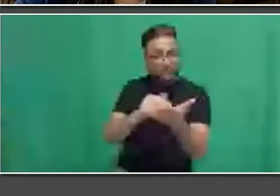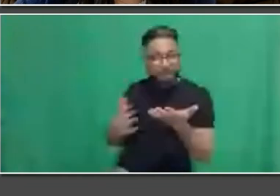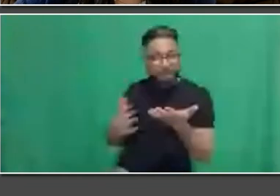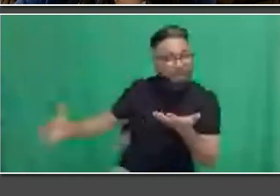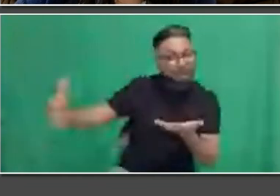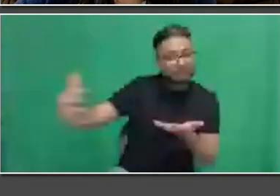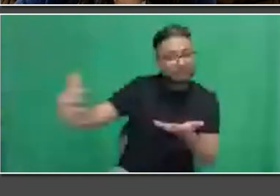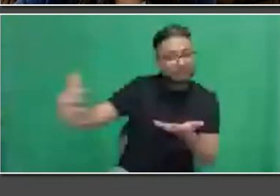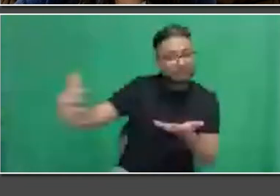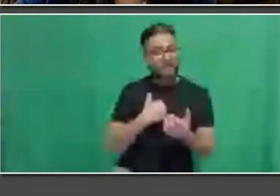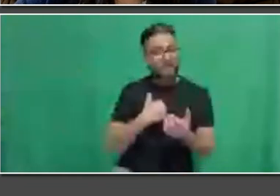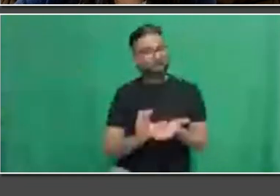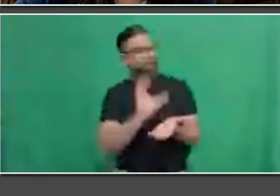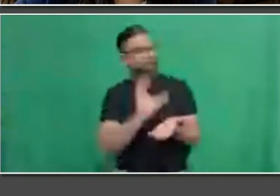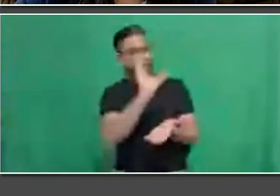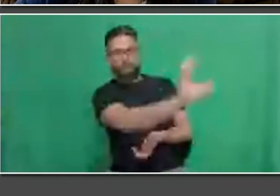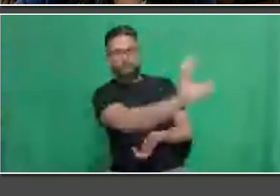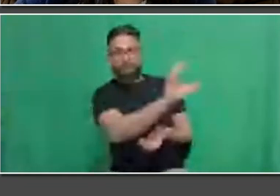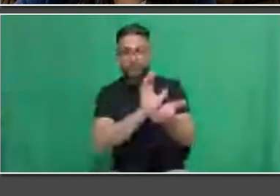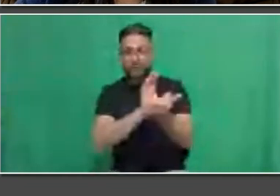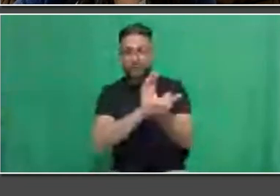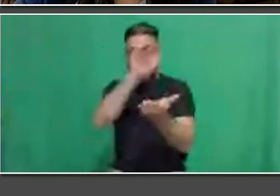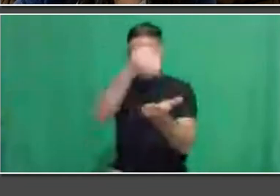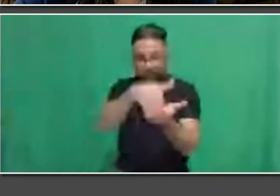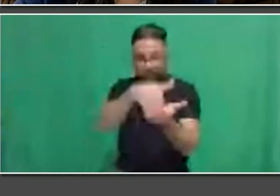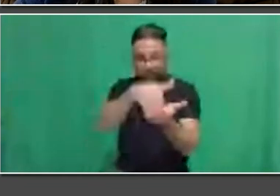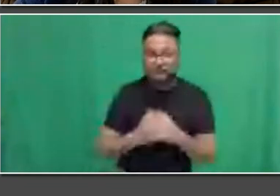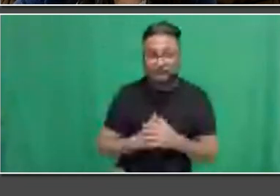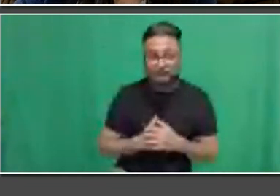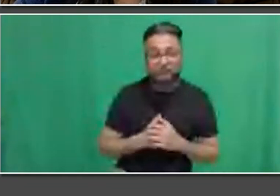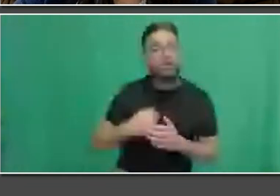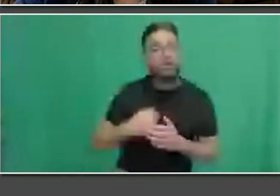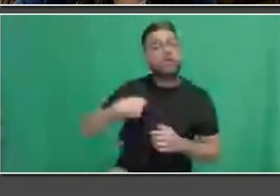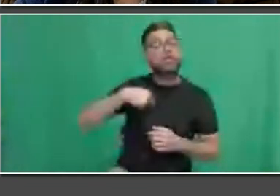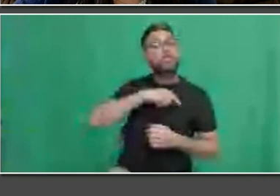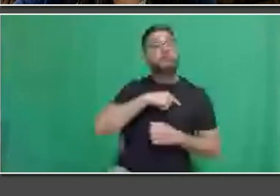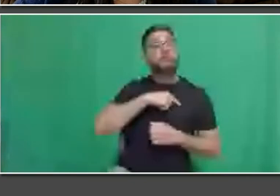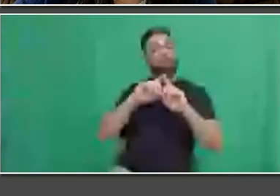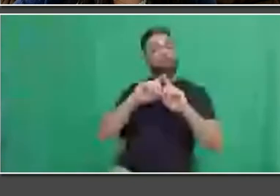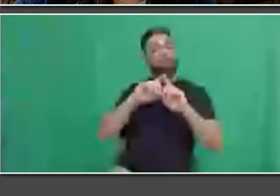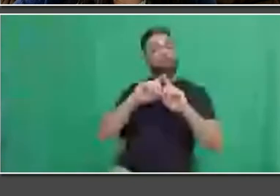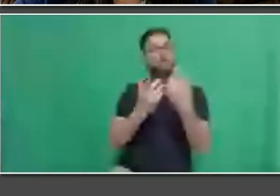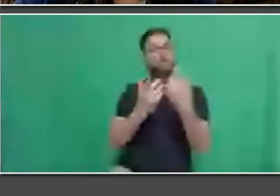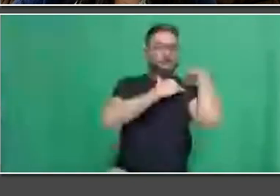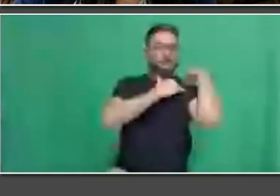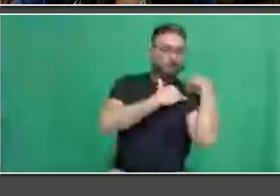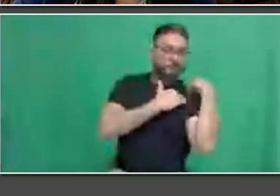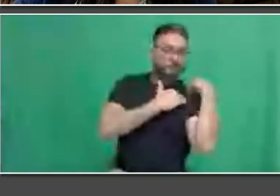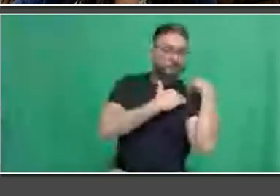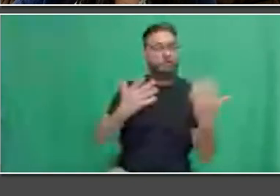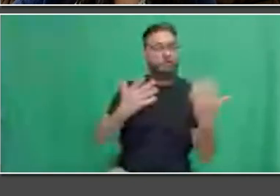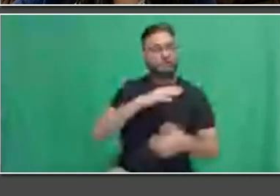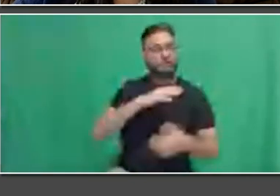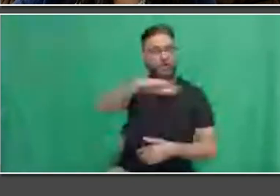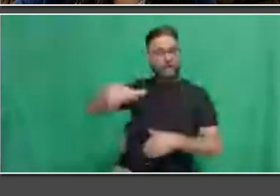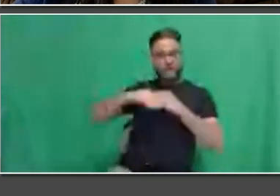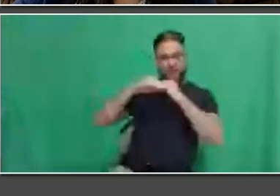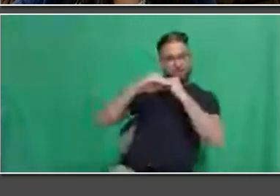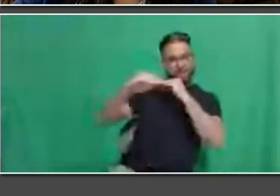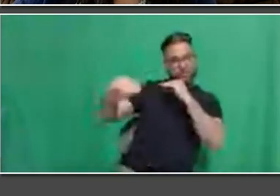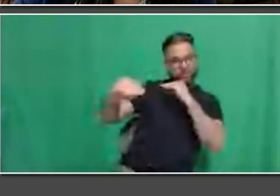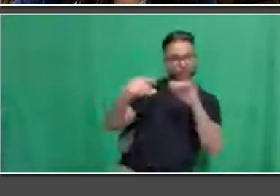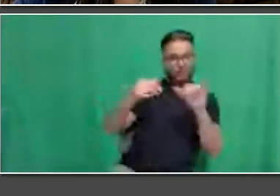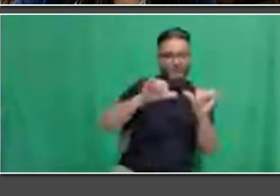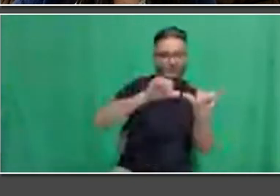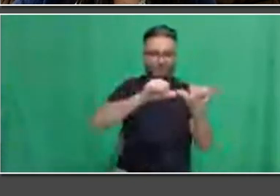responsible for all on-grade related matters, including on-grade pavement rehabilitation, new sewer system